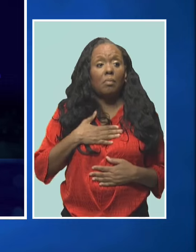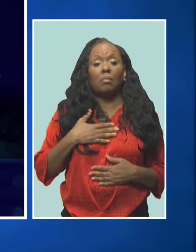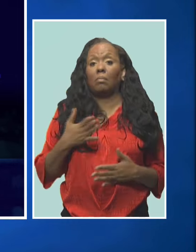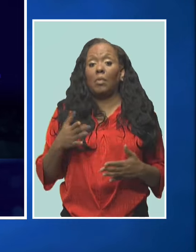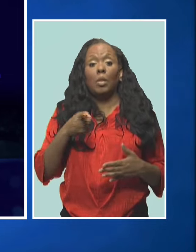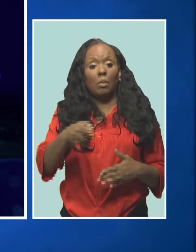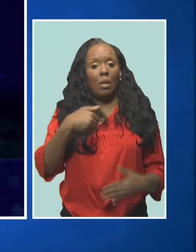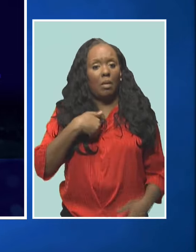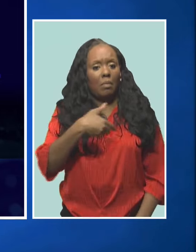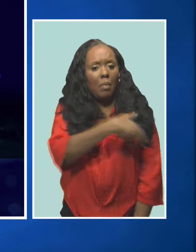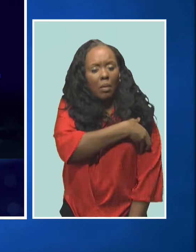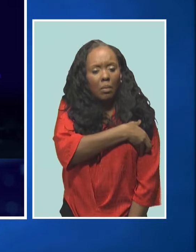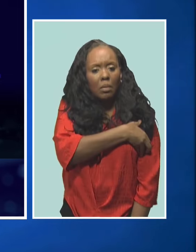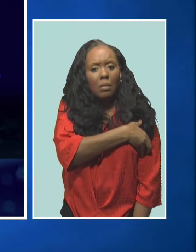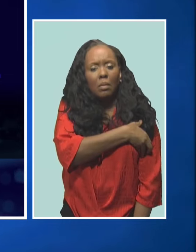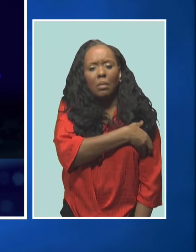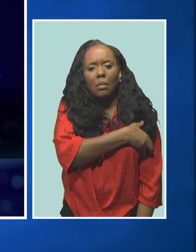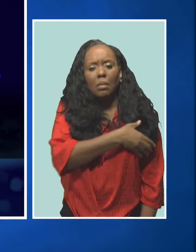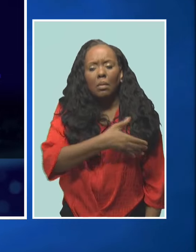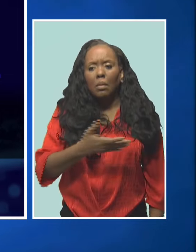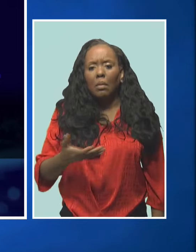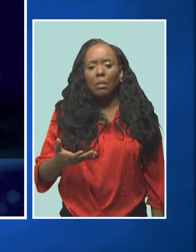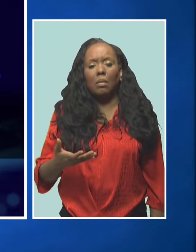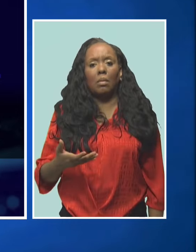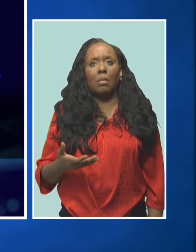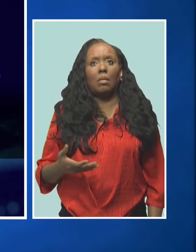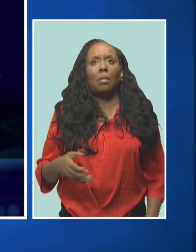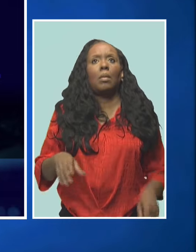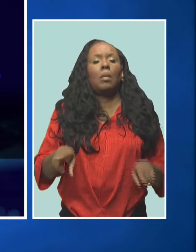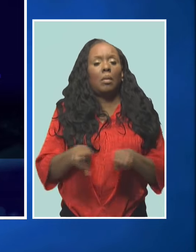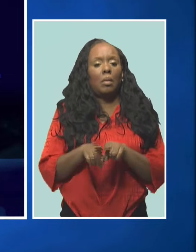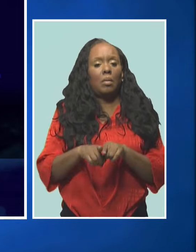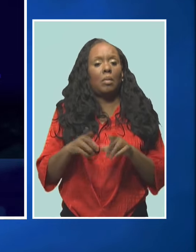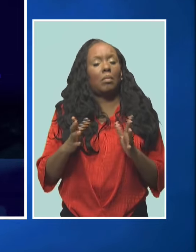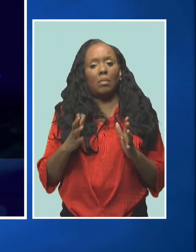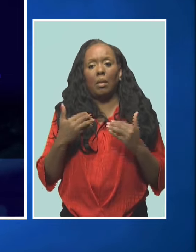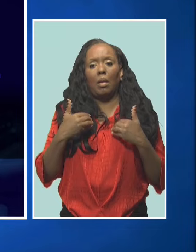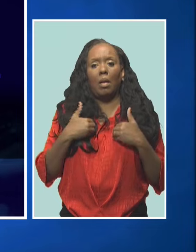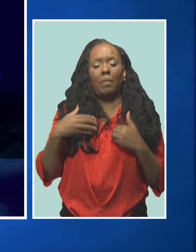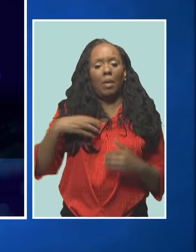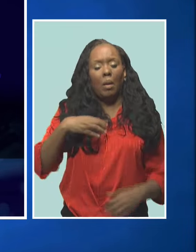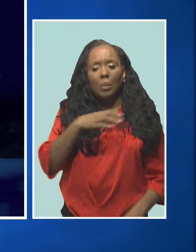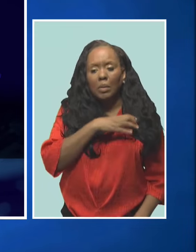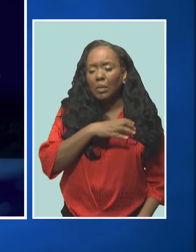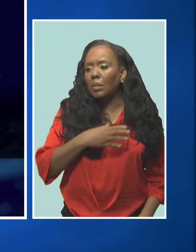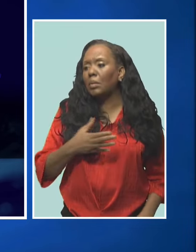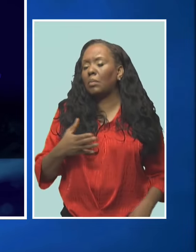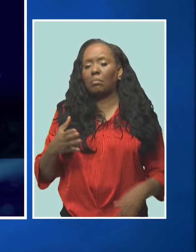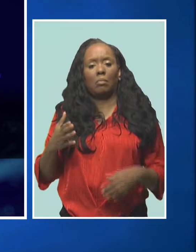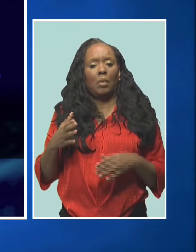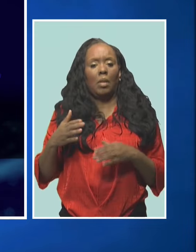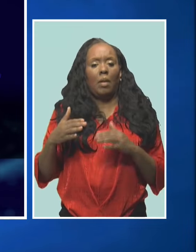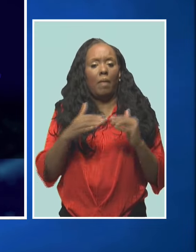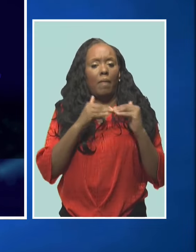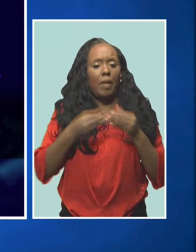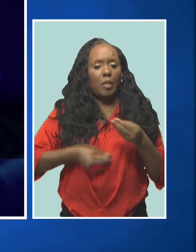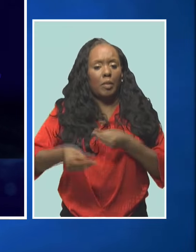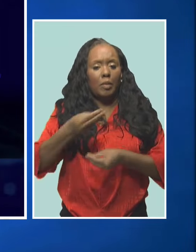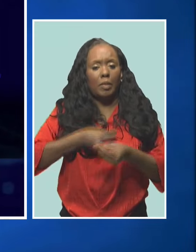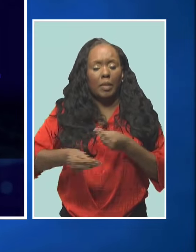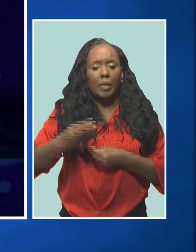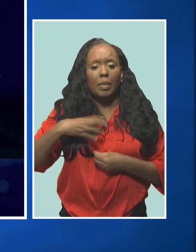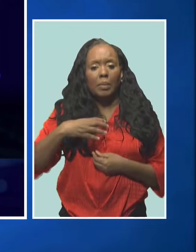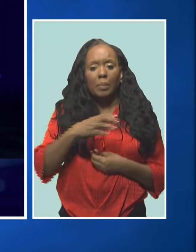their hands. You have also the Office of Public Counsel, you have the Fair Trading Commission, you have the Barbados Consumer